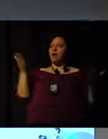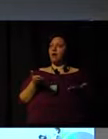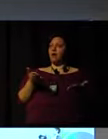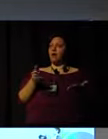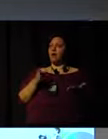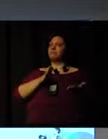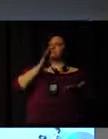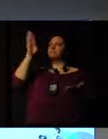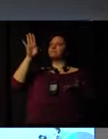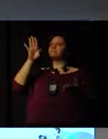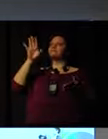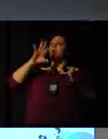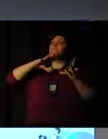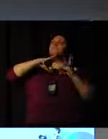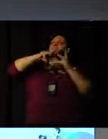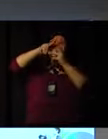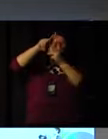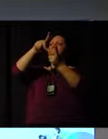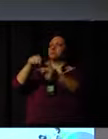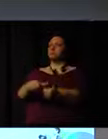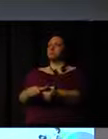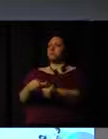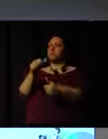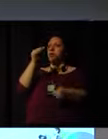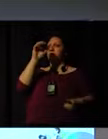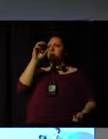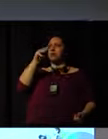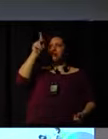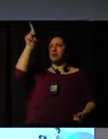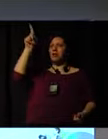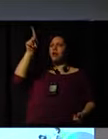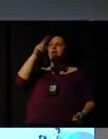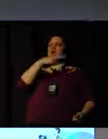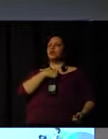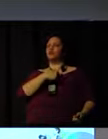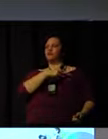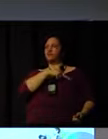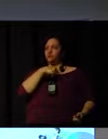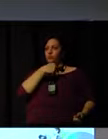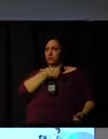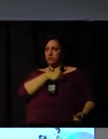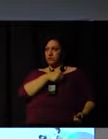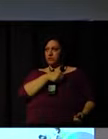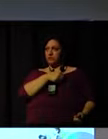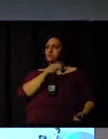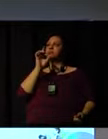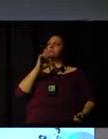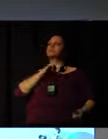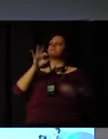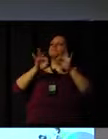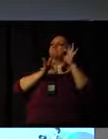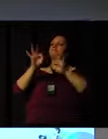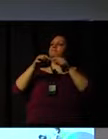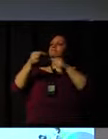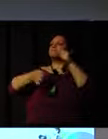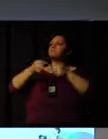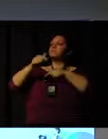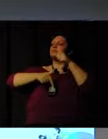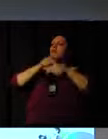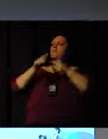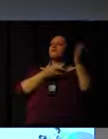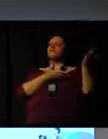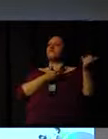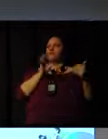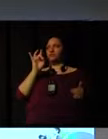that worked with youngsters here in São Paulo, he is in the World Alliance from YMCA in Switzerland, where